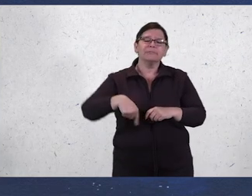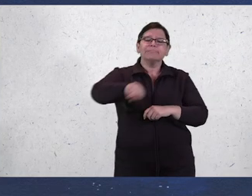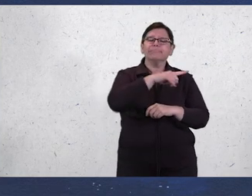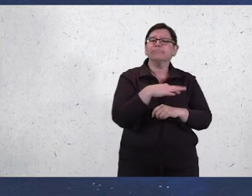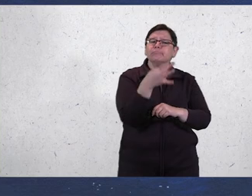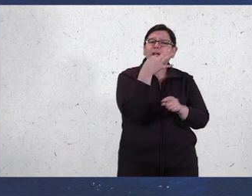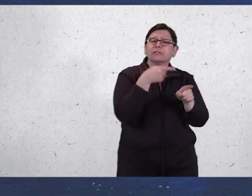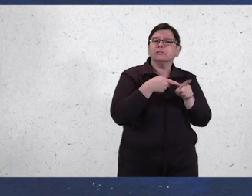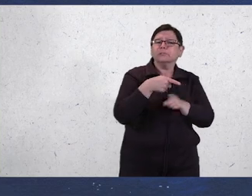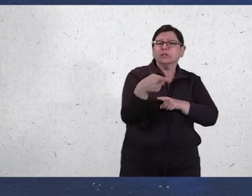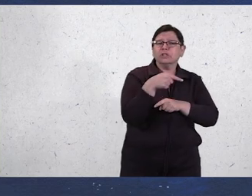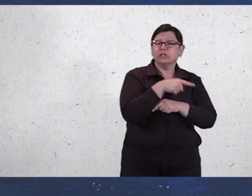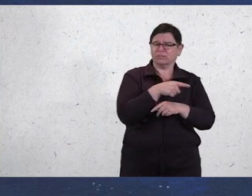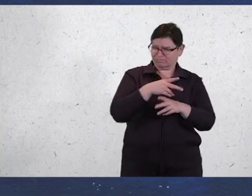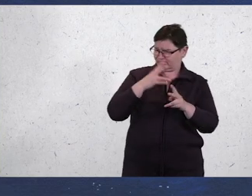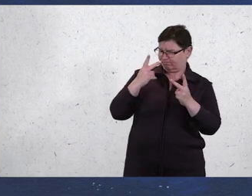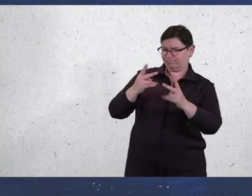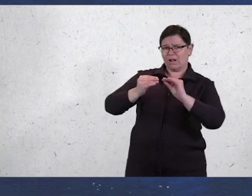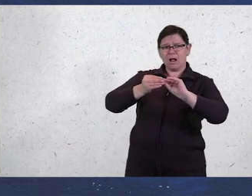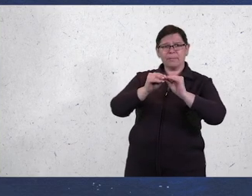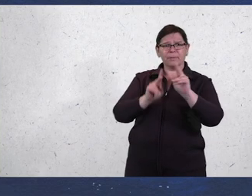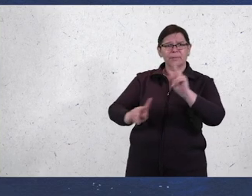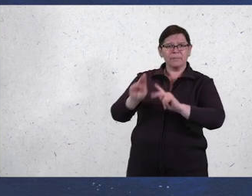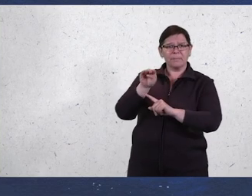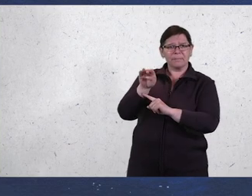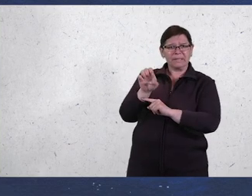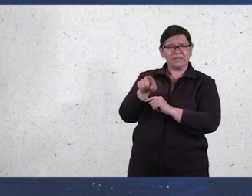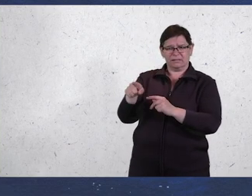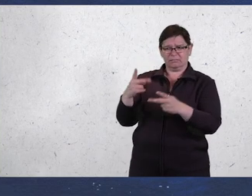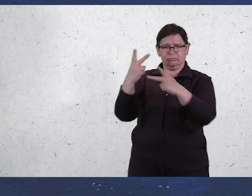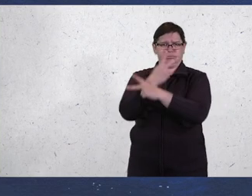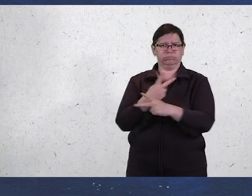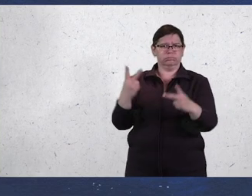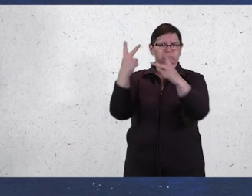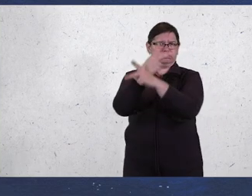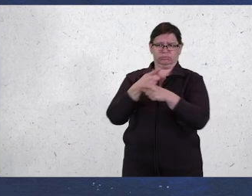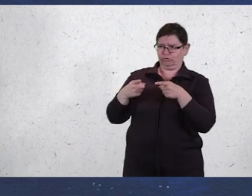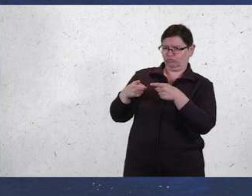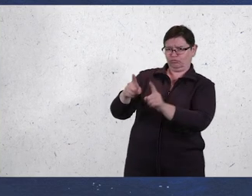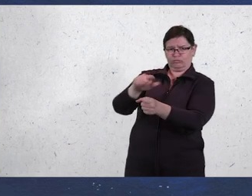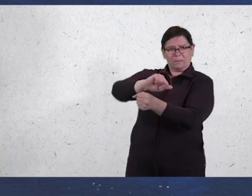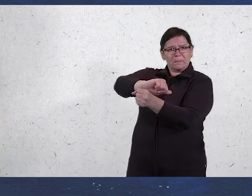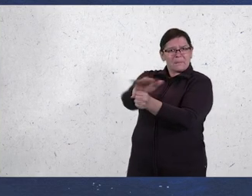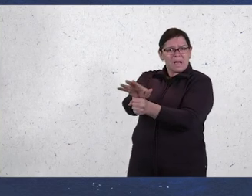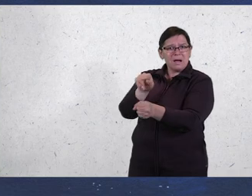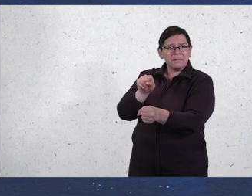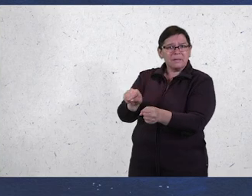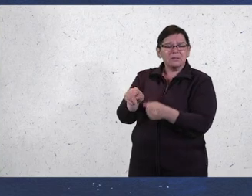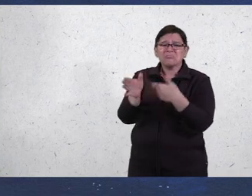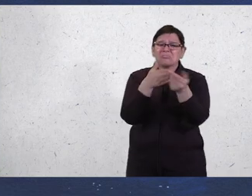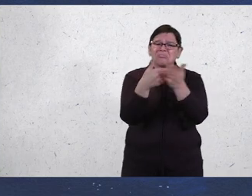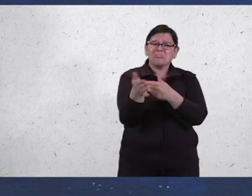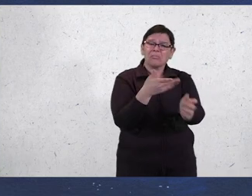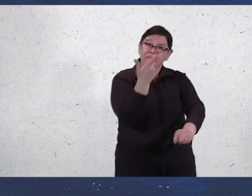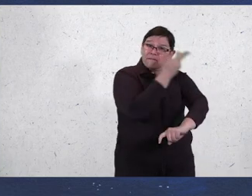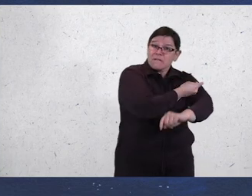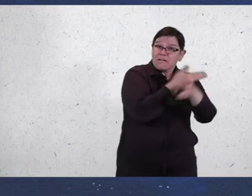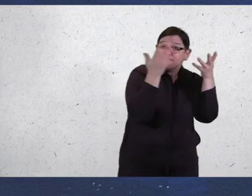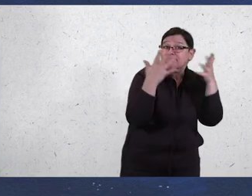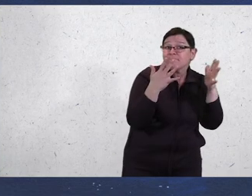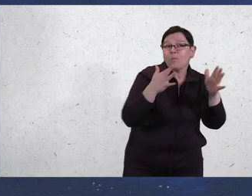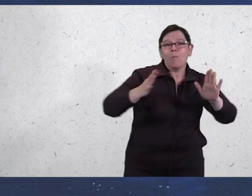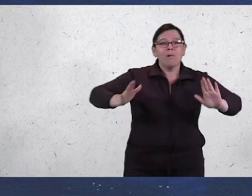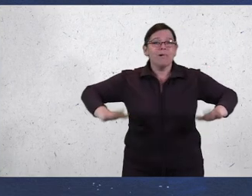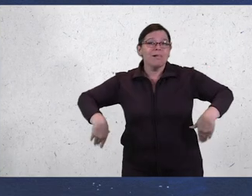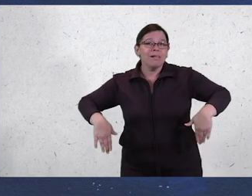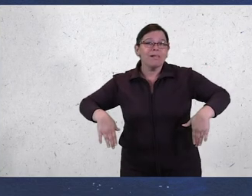Viral disease experts estimate the number of people with ME to triple or quadruple due to the pandemic alone. Whether you're fully